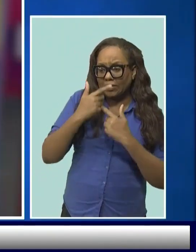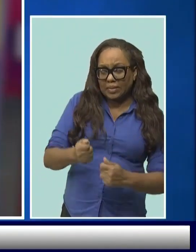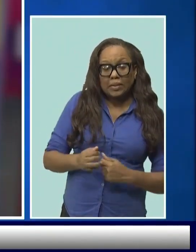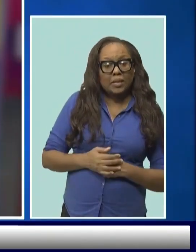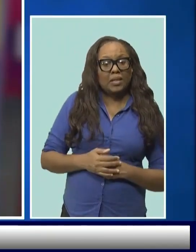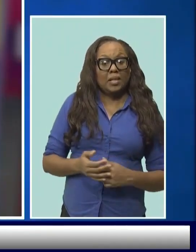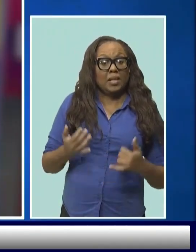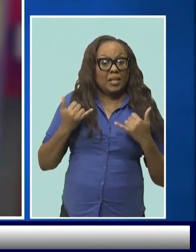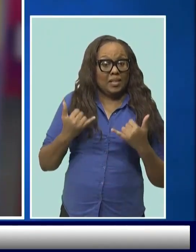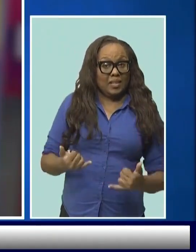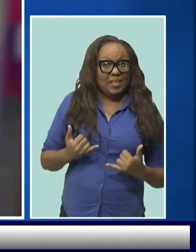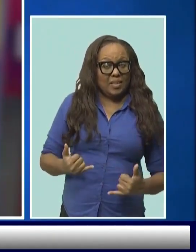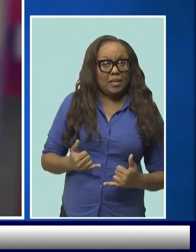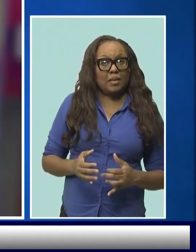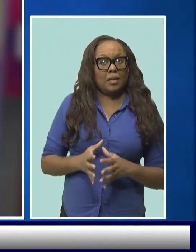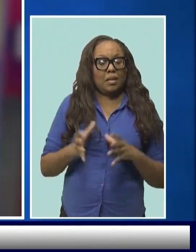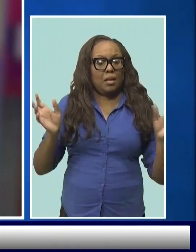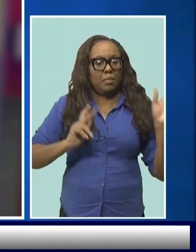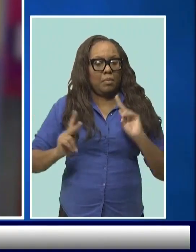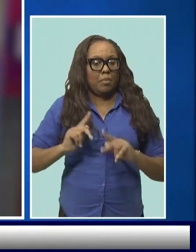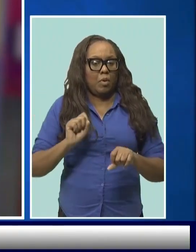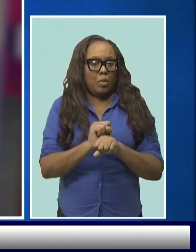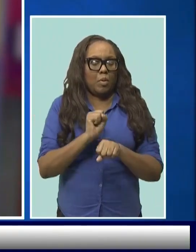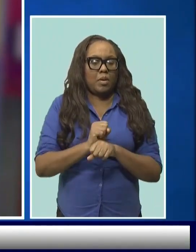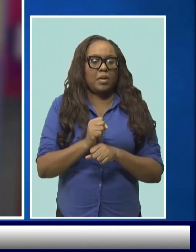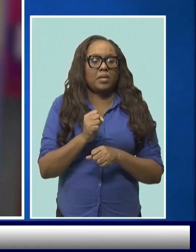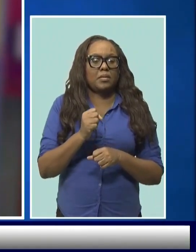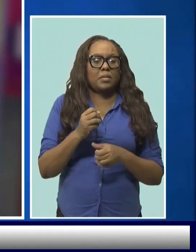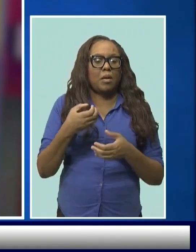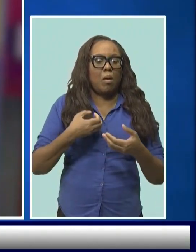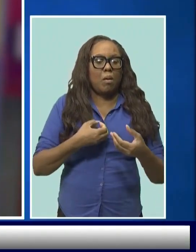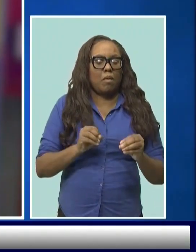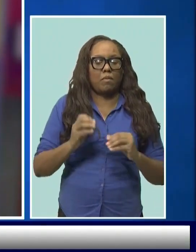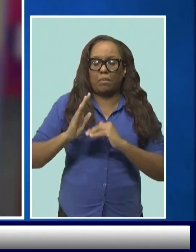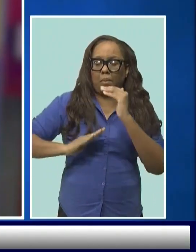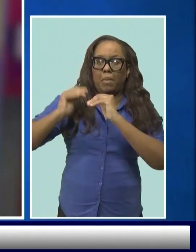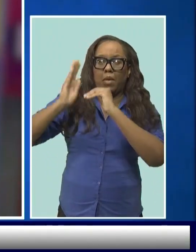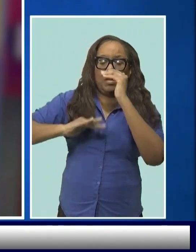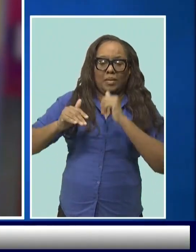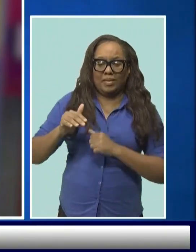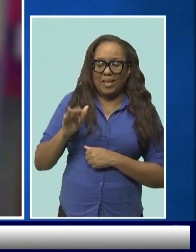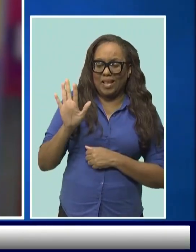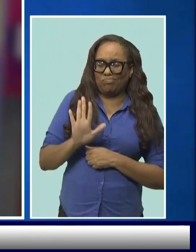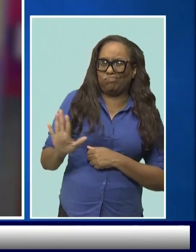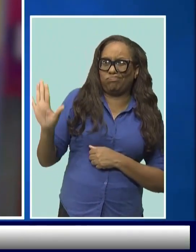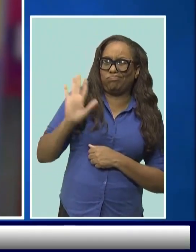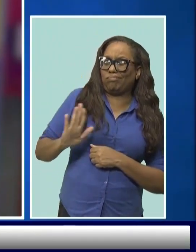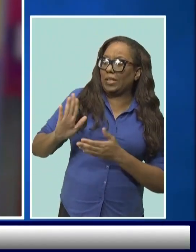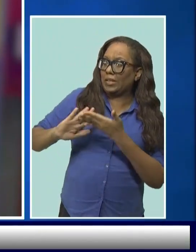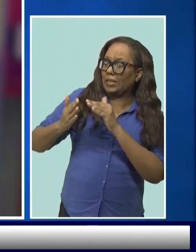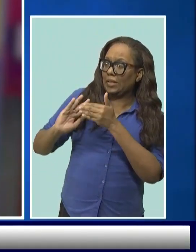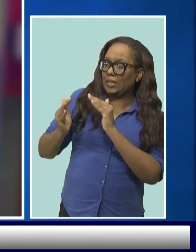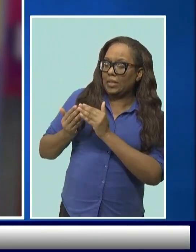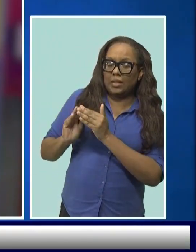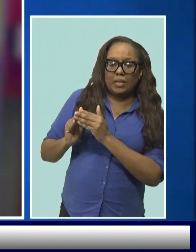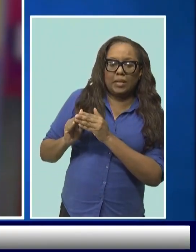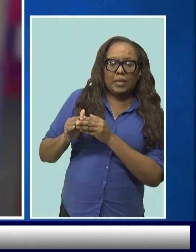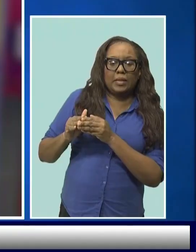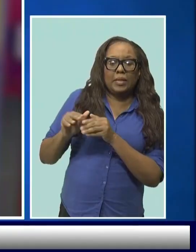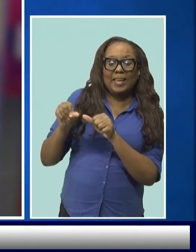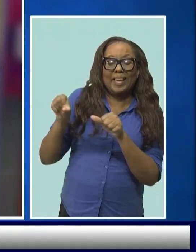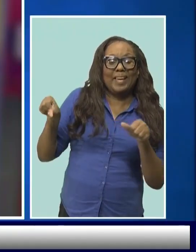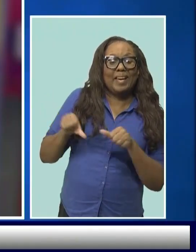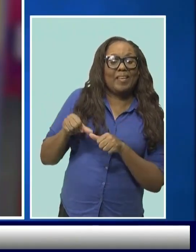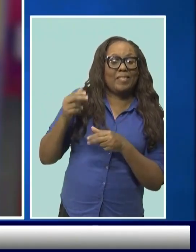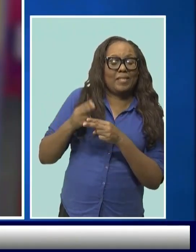individuals who work in some of the office buildings here in the city, where we're located across from Bryant Park, who've